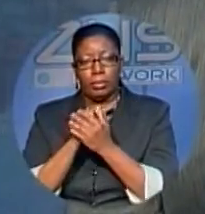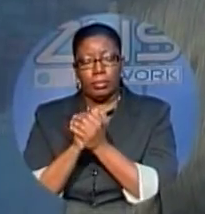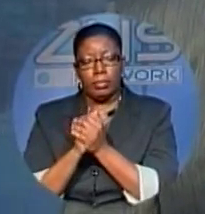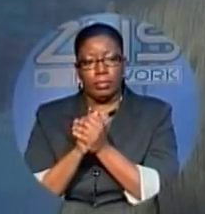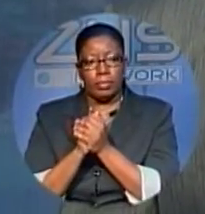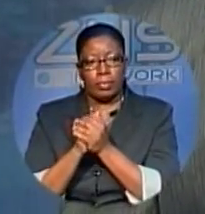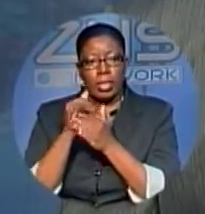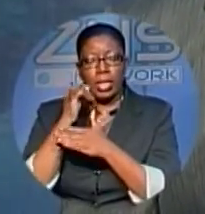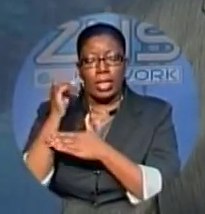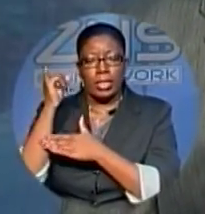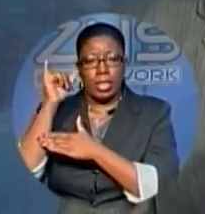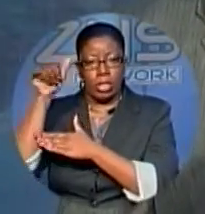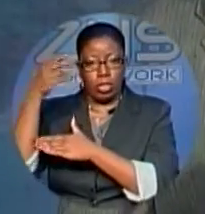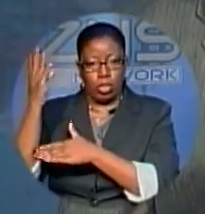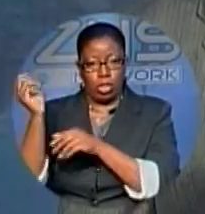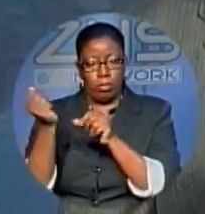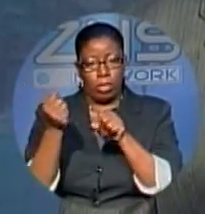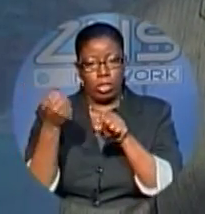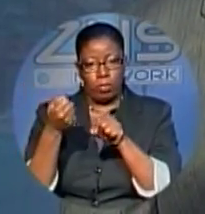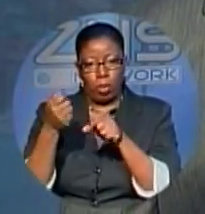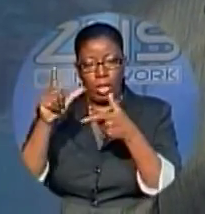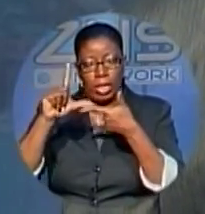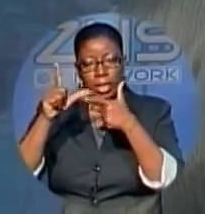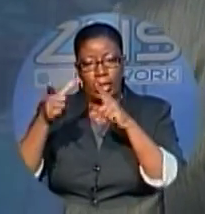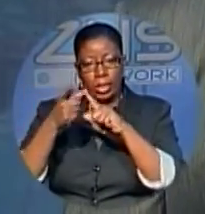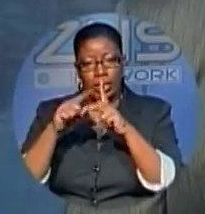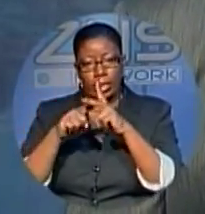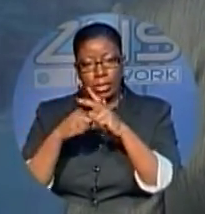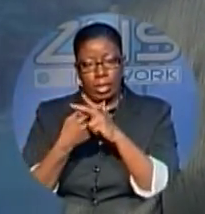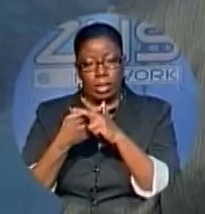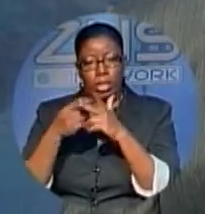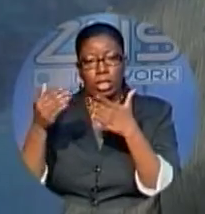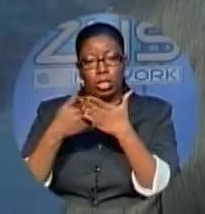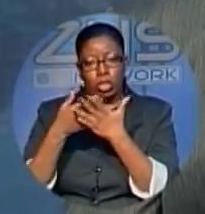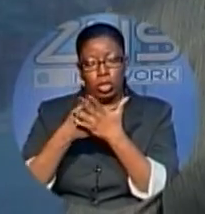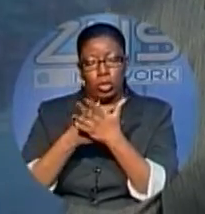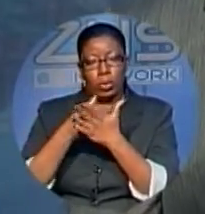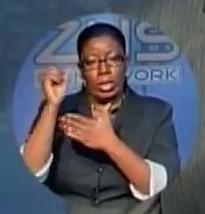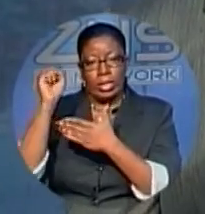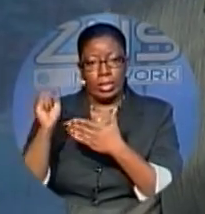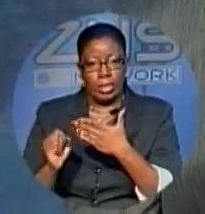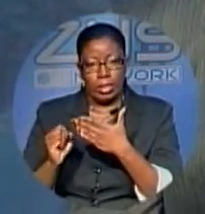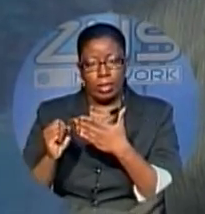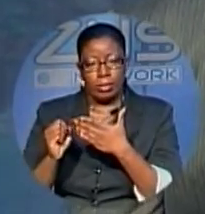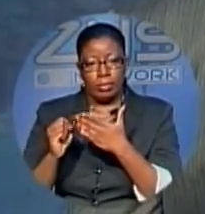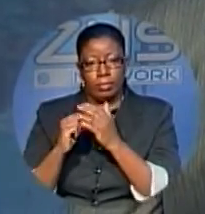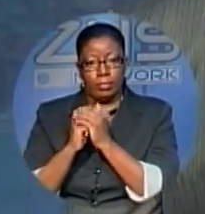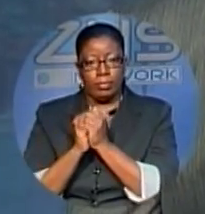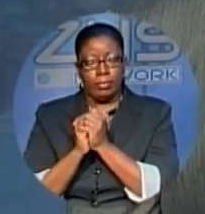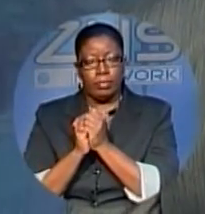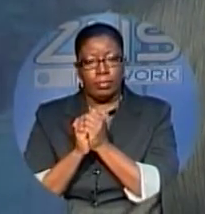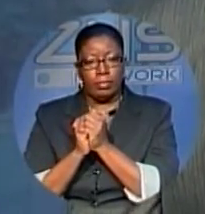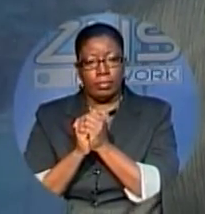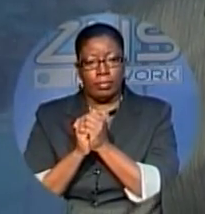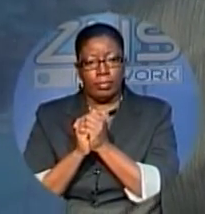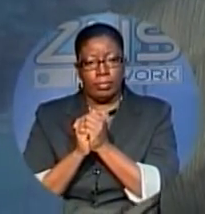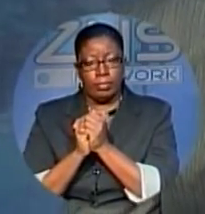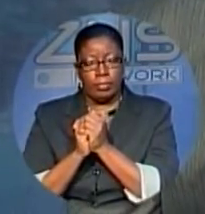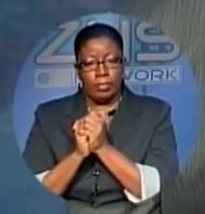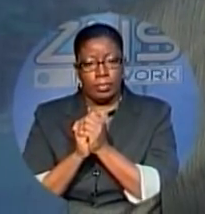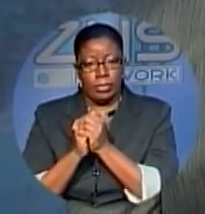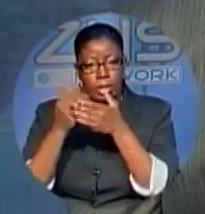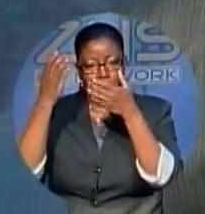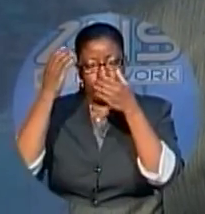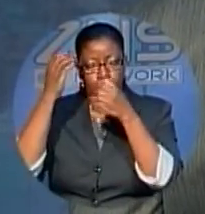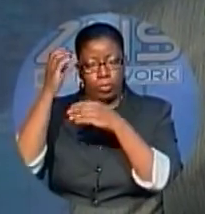Well, yesterday, the Junior Baseball League of Nassau officially kicked off their new season, President Julian Gibson. Sorry, make that President Julian Braun.